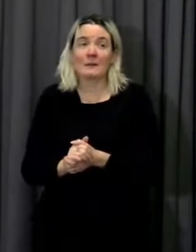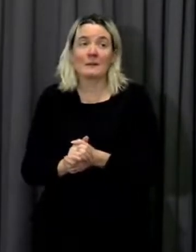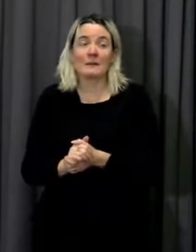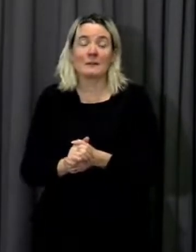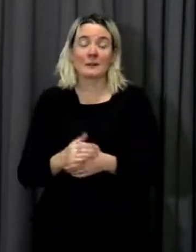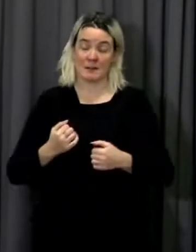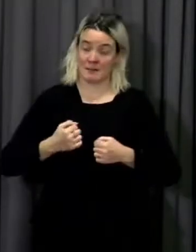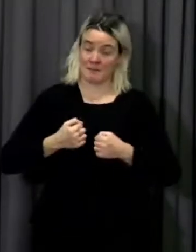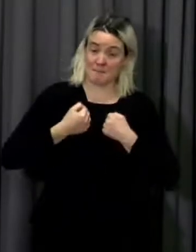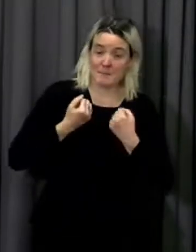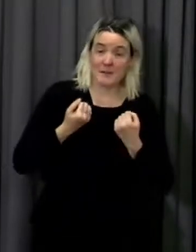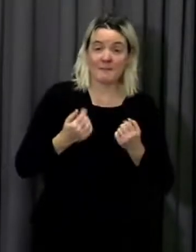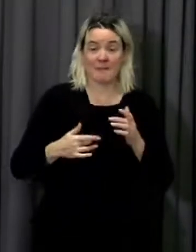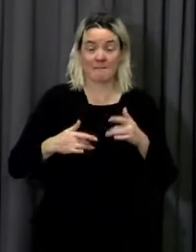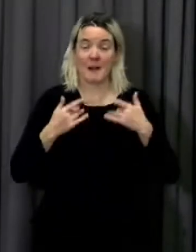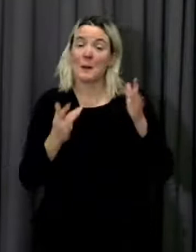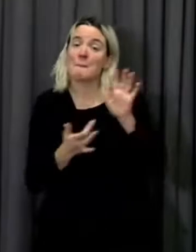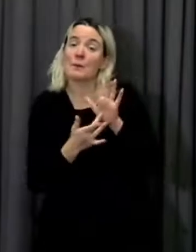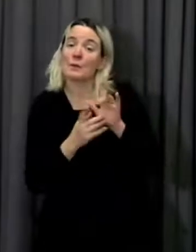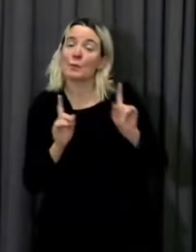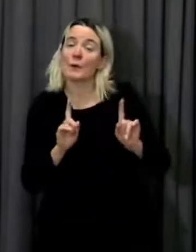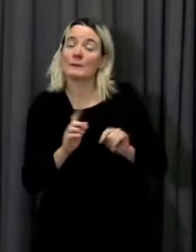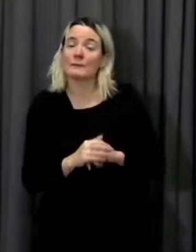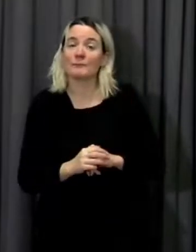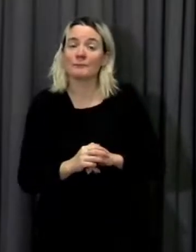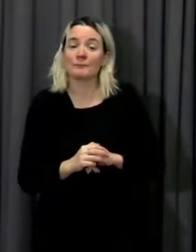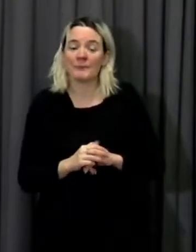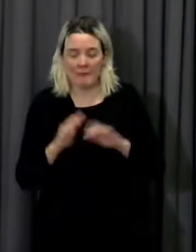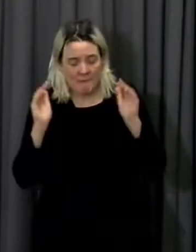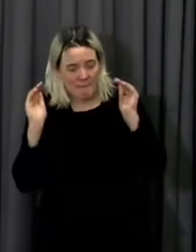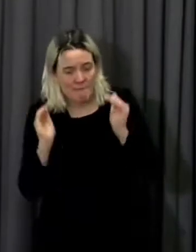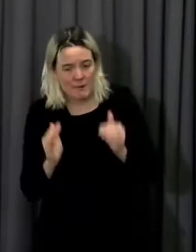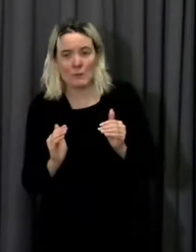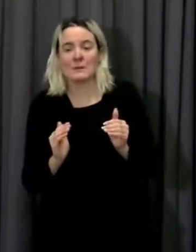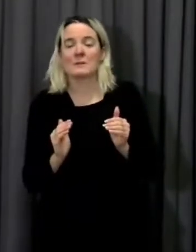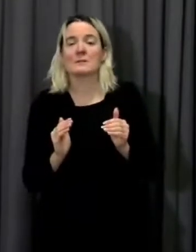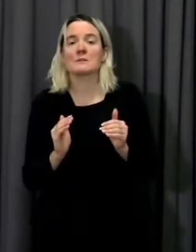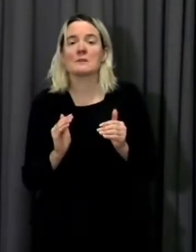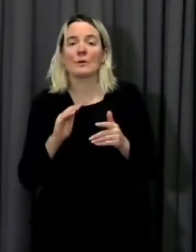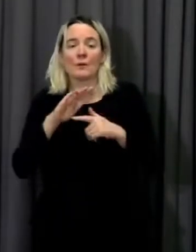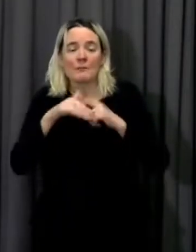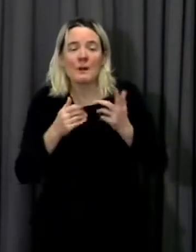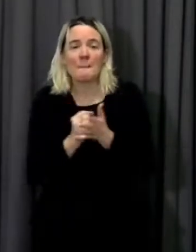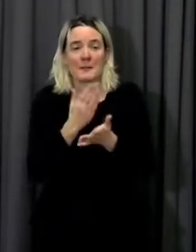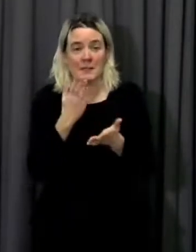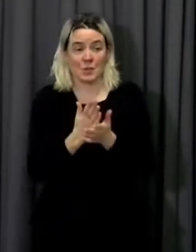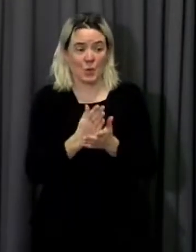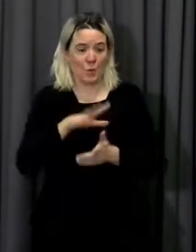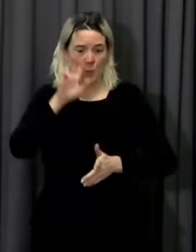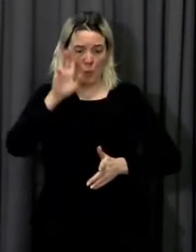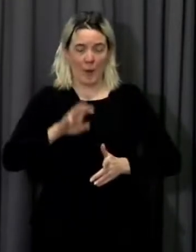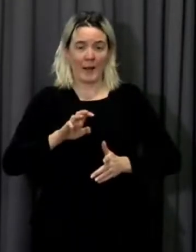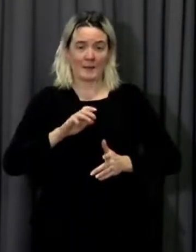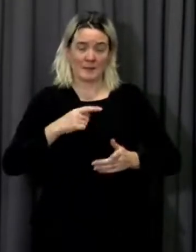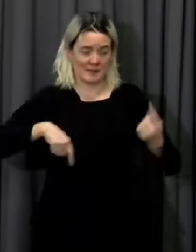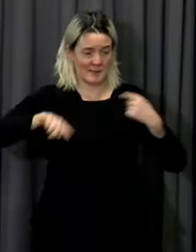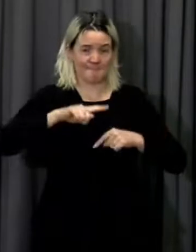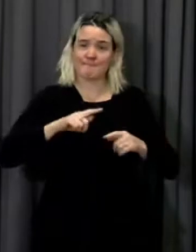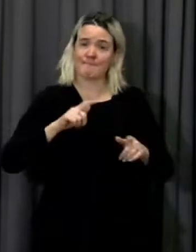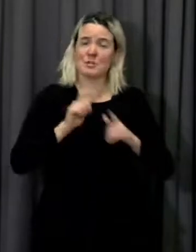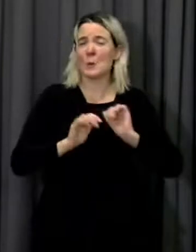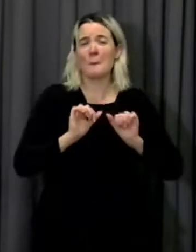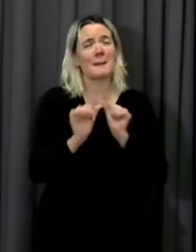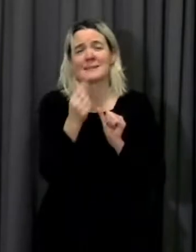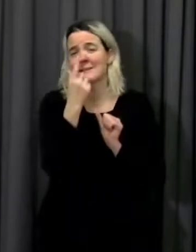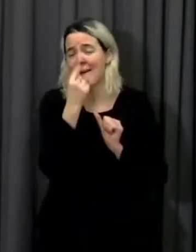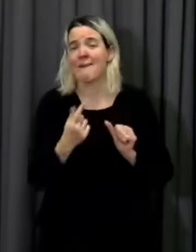us is to focus on really making sure that we do the best for Wales and of course we